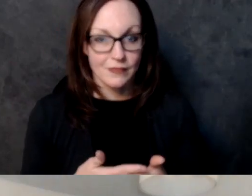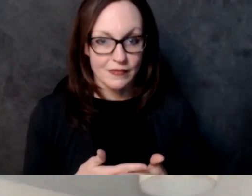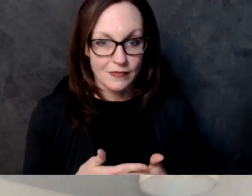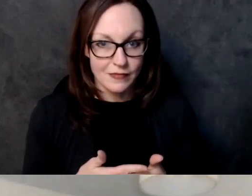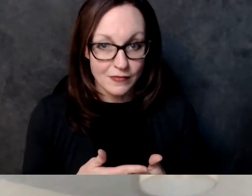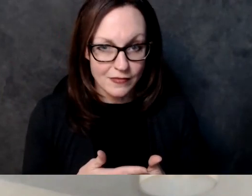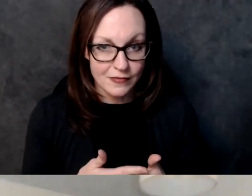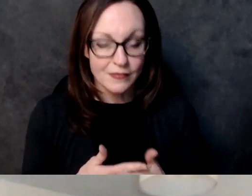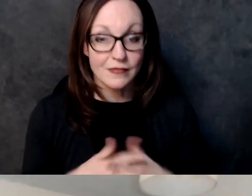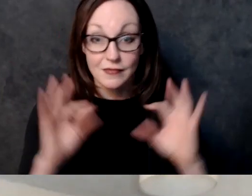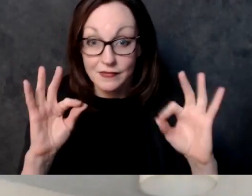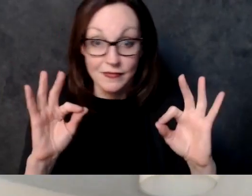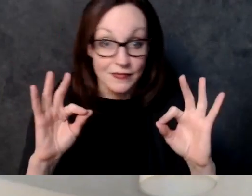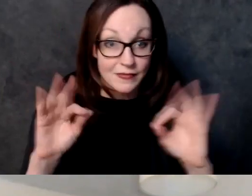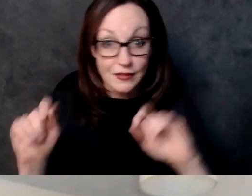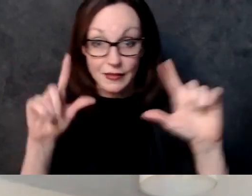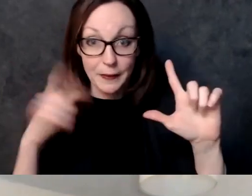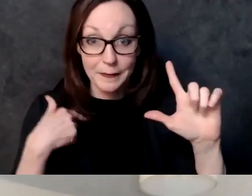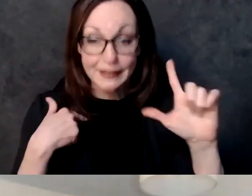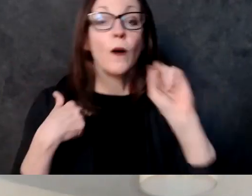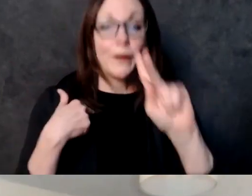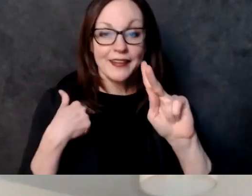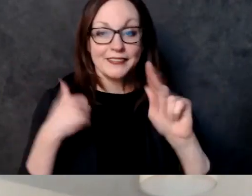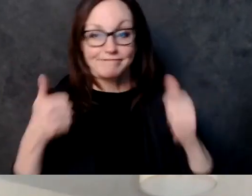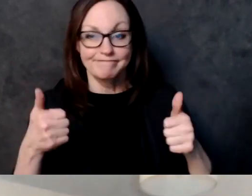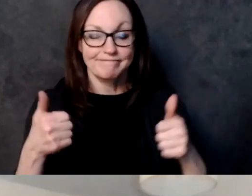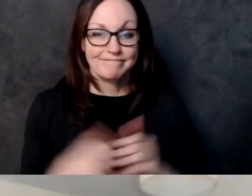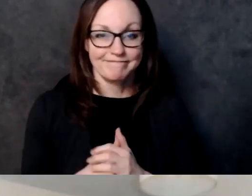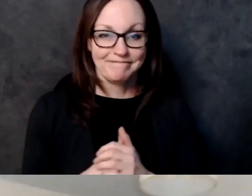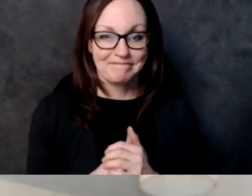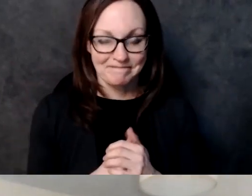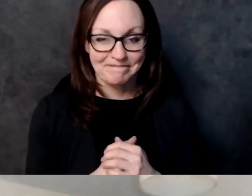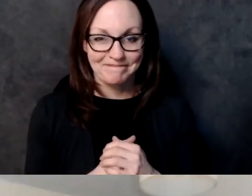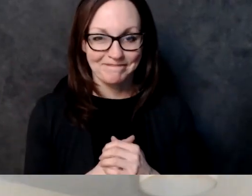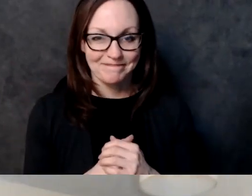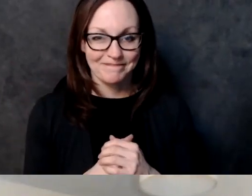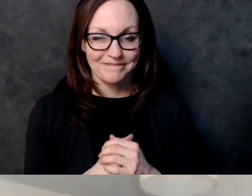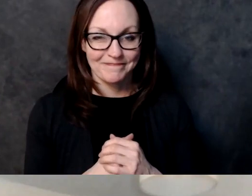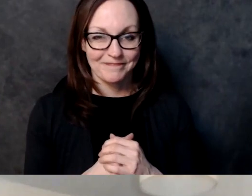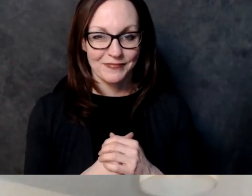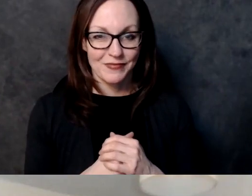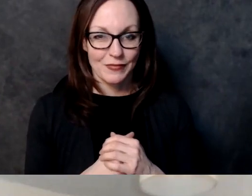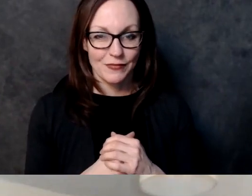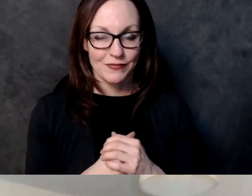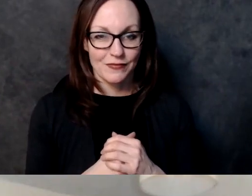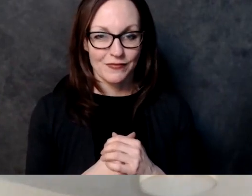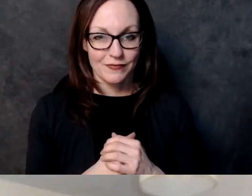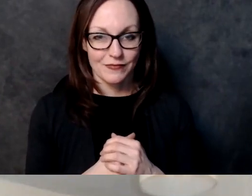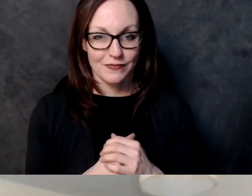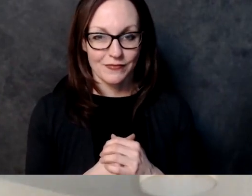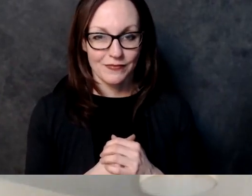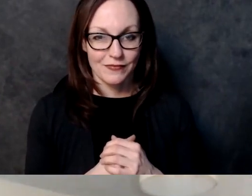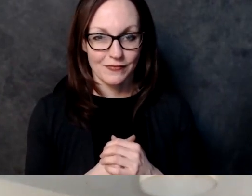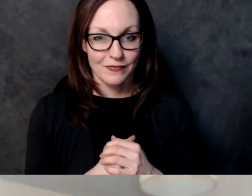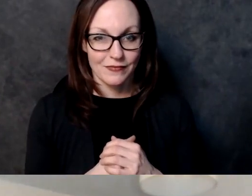question let's see come back to document side do you support the reallocation of police funding towards social service programs